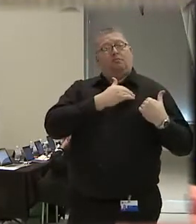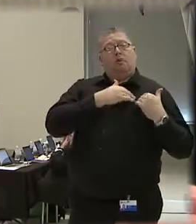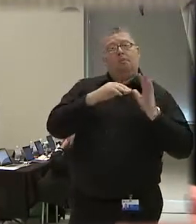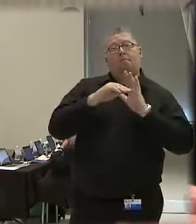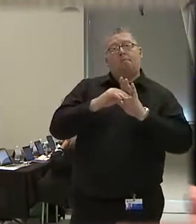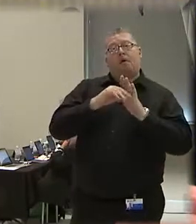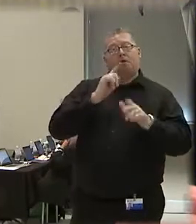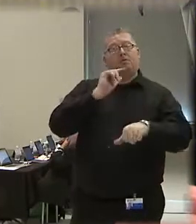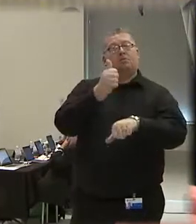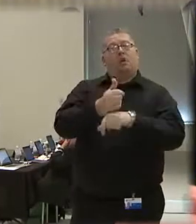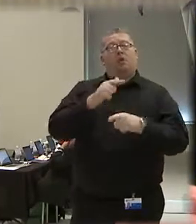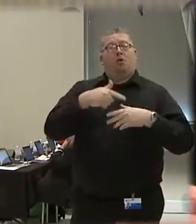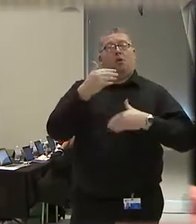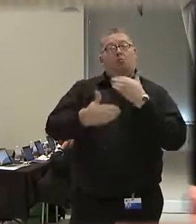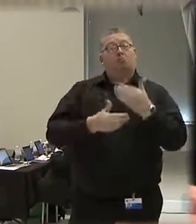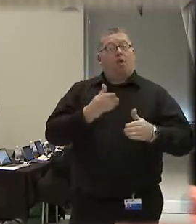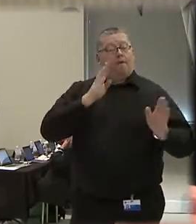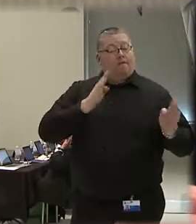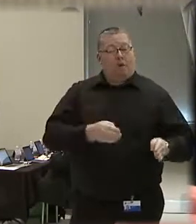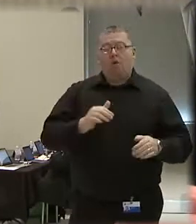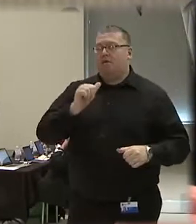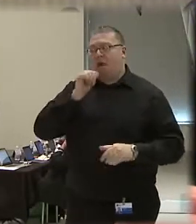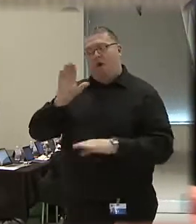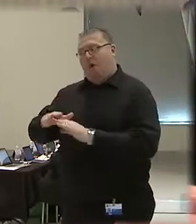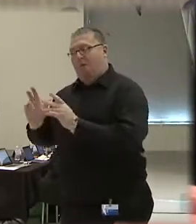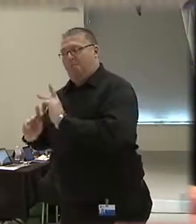that was process-driven and not people-driven.